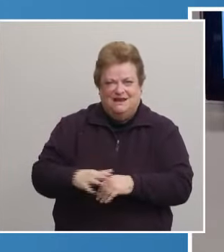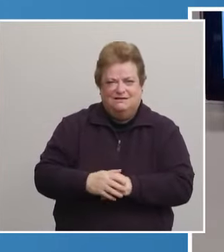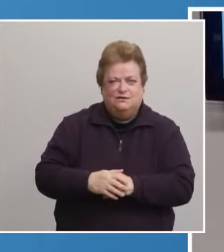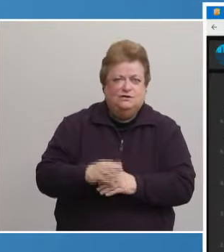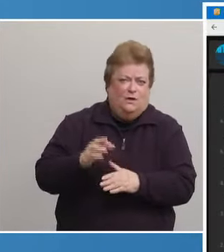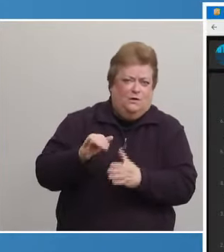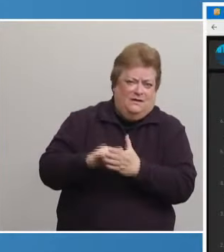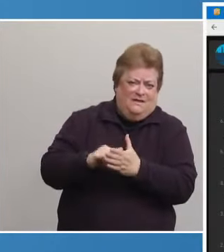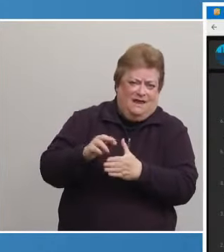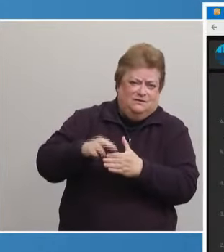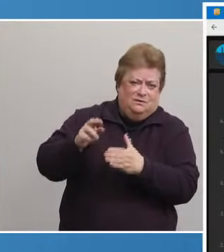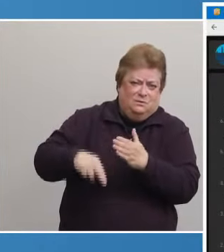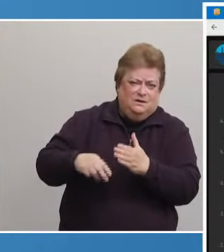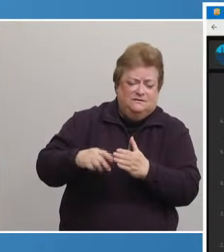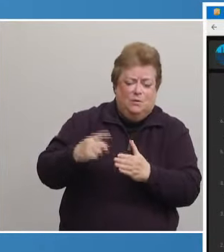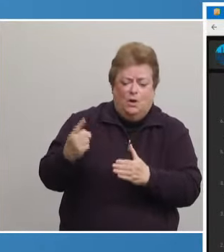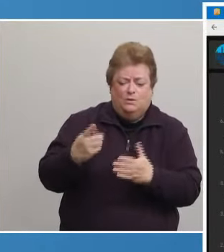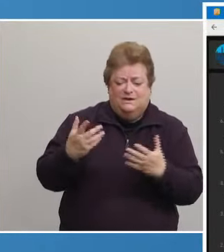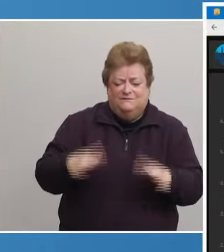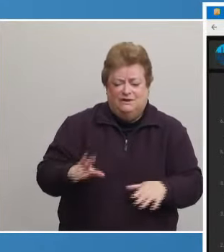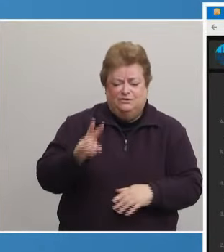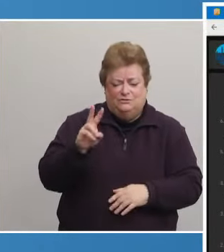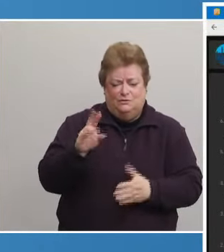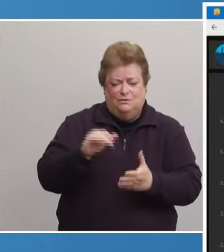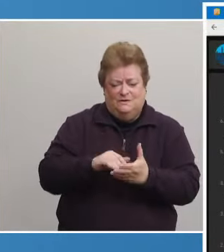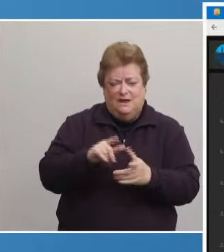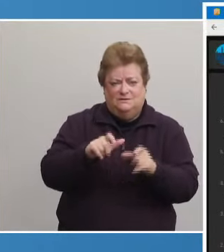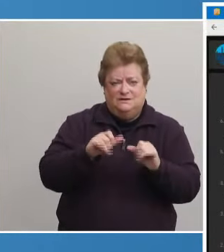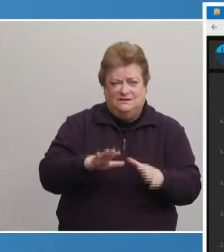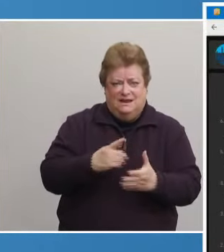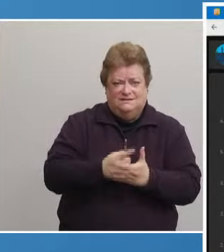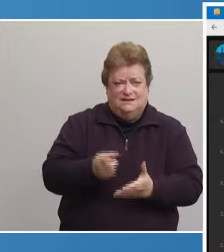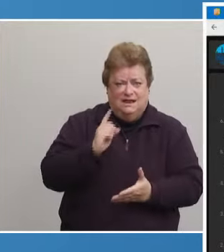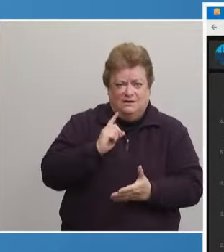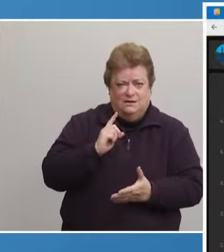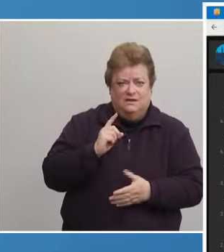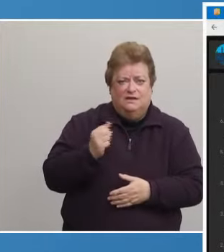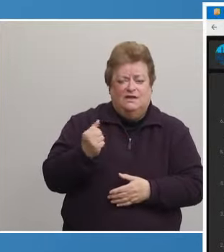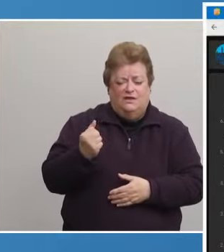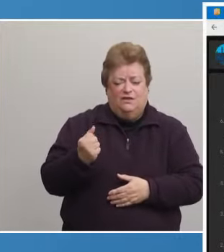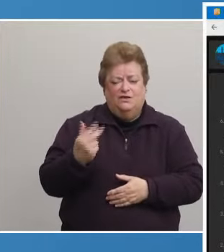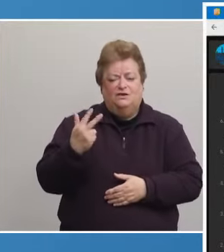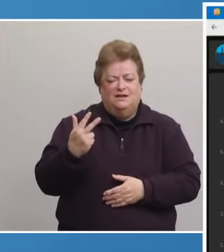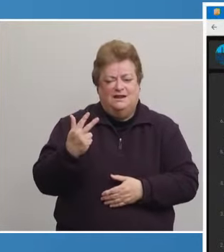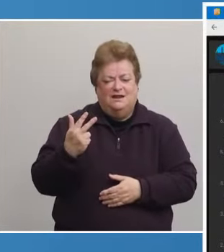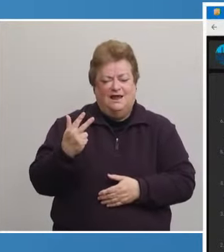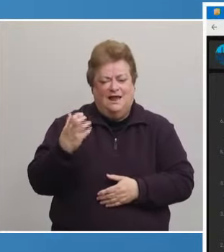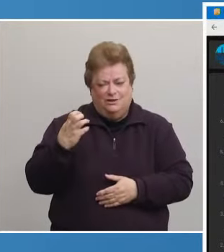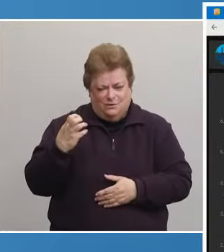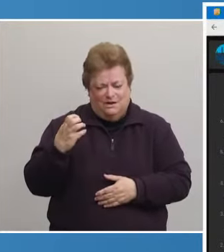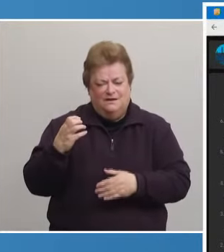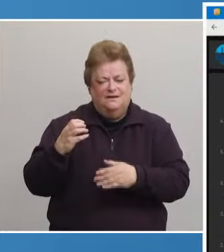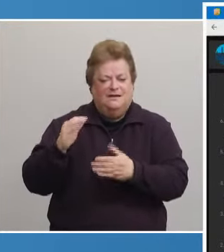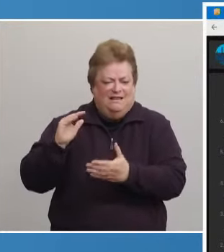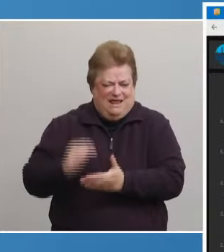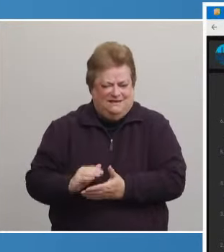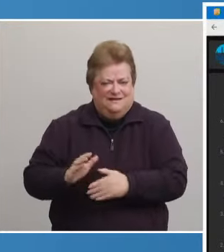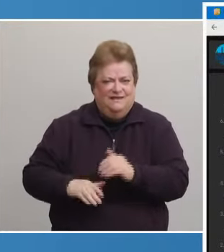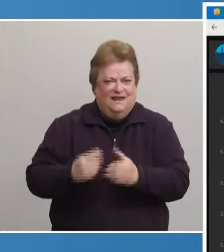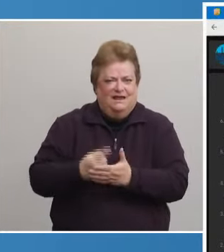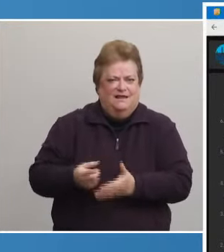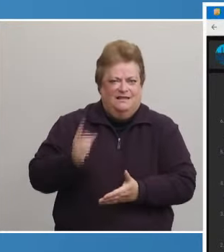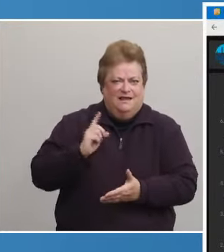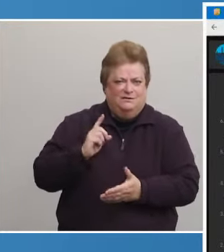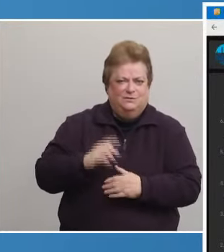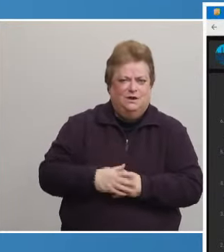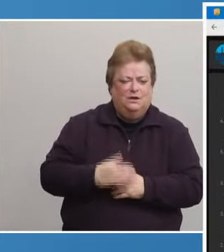that just over 2,000 tests were completed last week. About 1,300 fewer than the previous two weeks. We